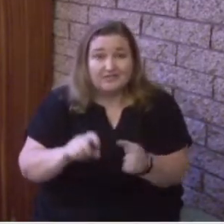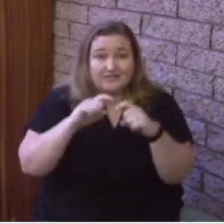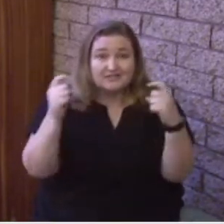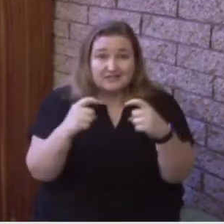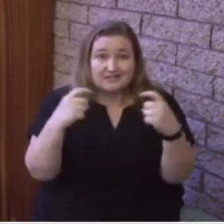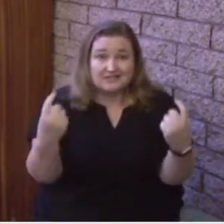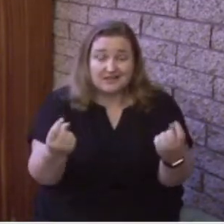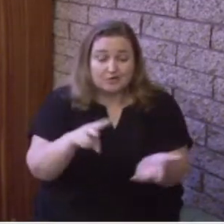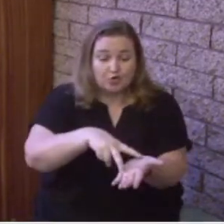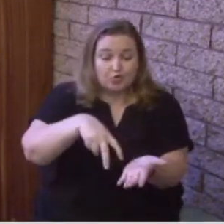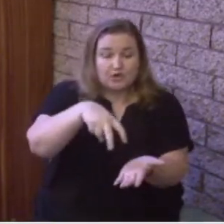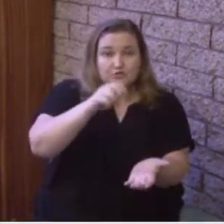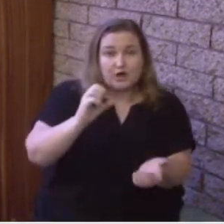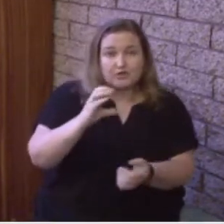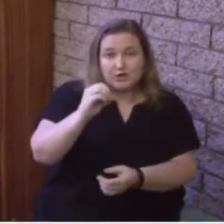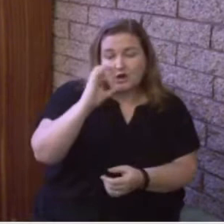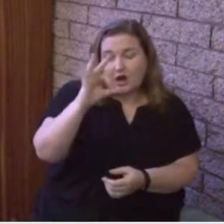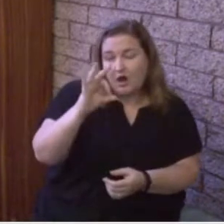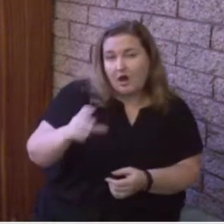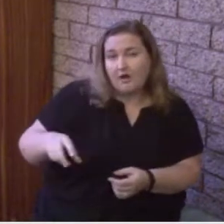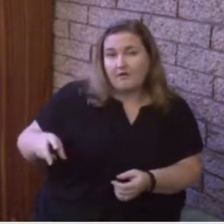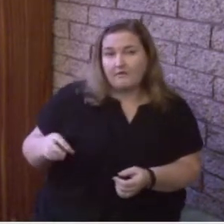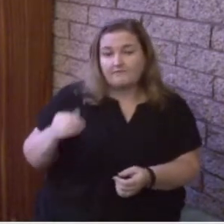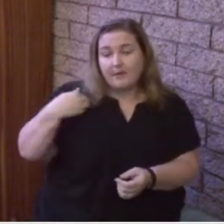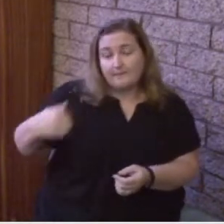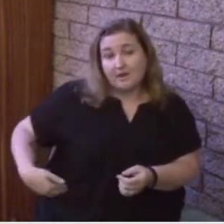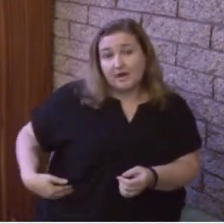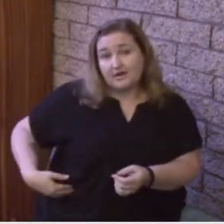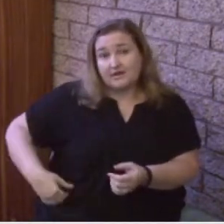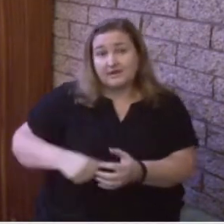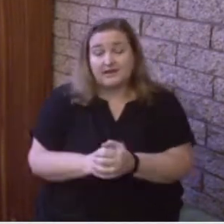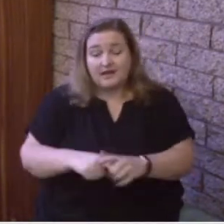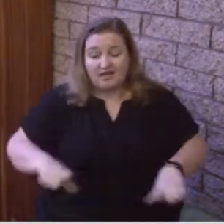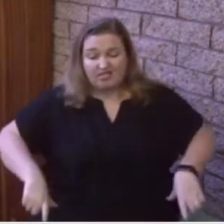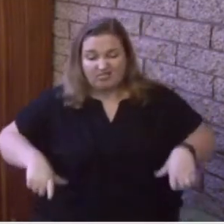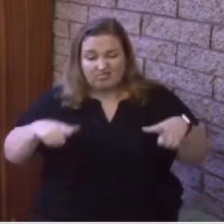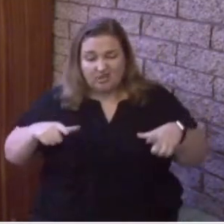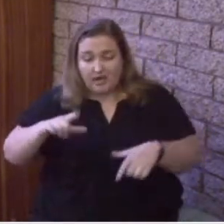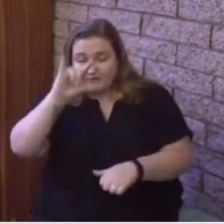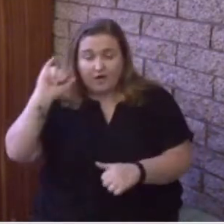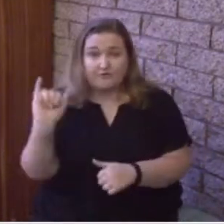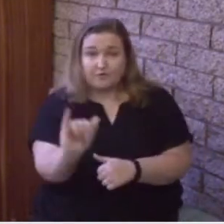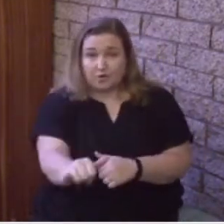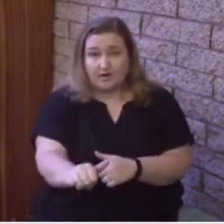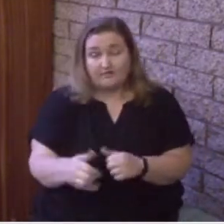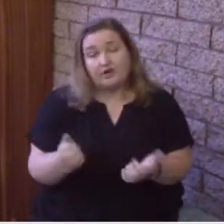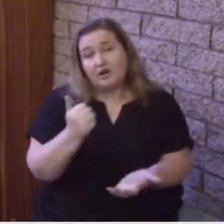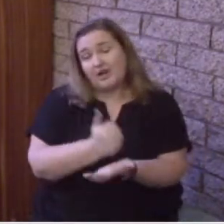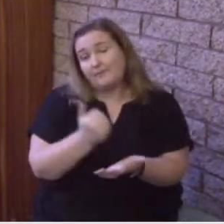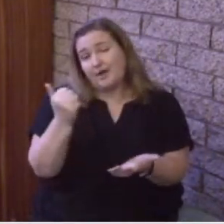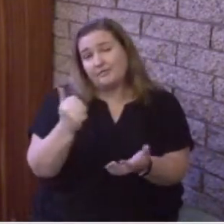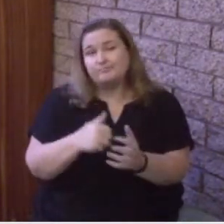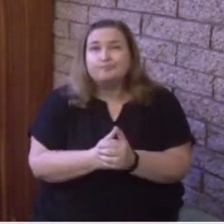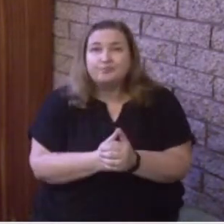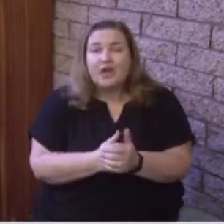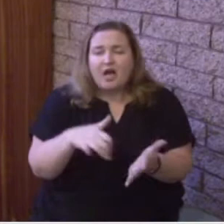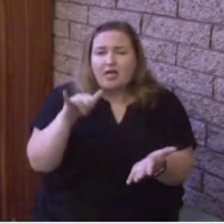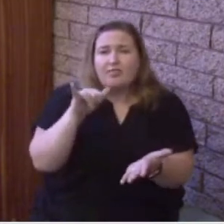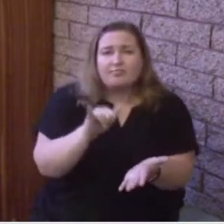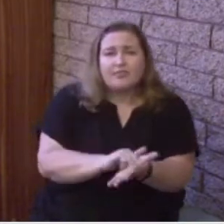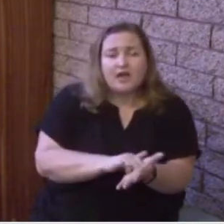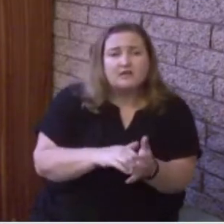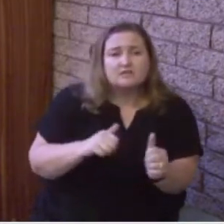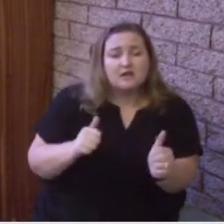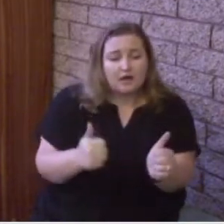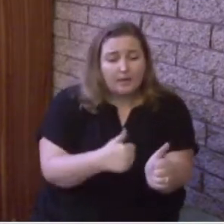and the life everlasting. Amen. This is what we call the Apostles' Creed. That's the title, the name